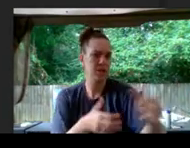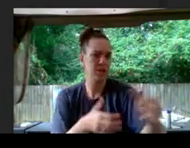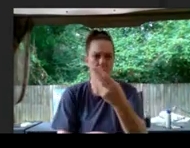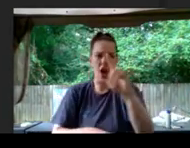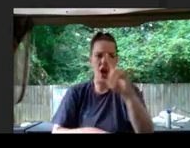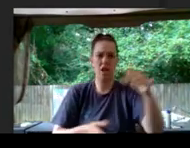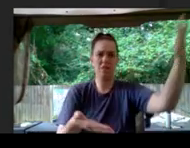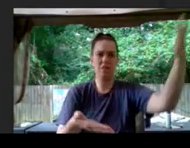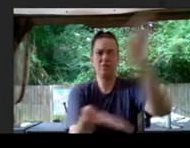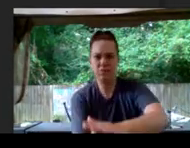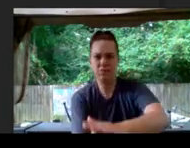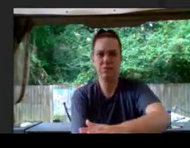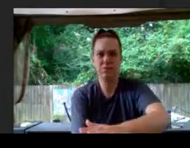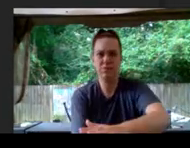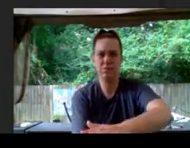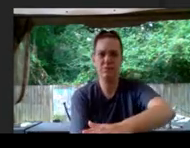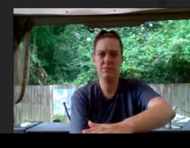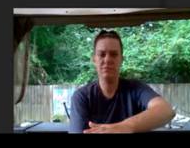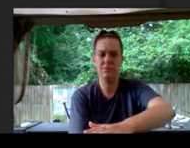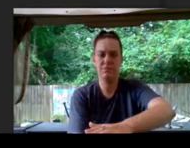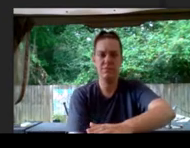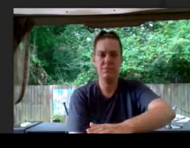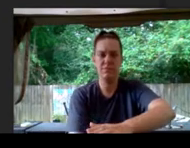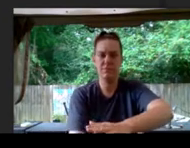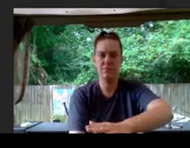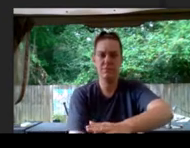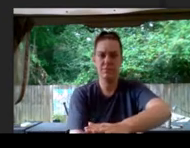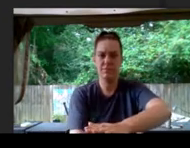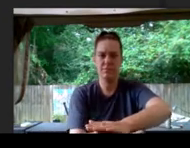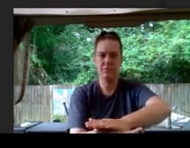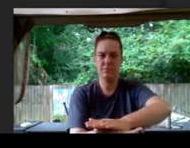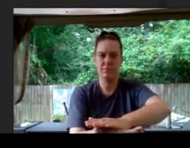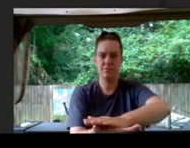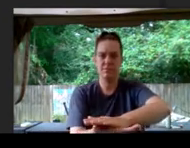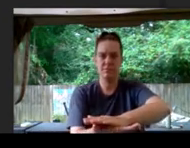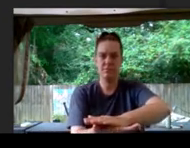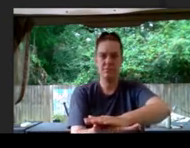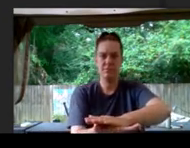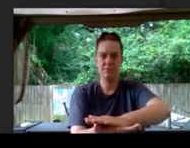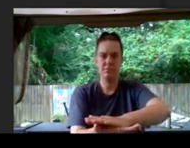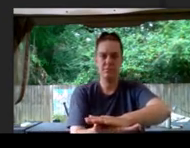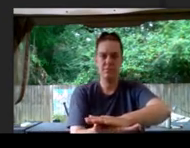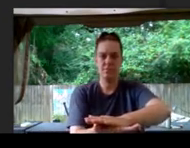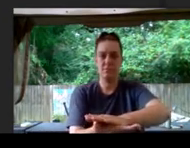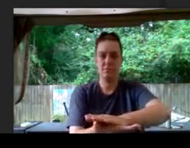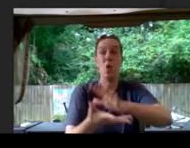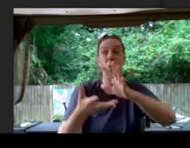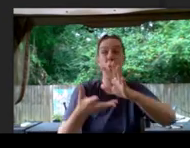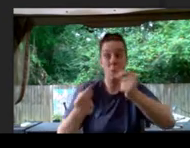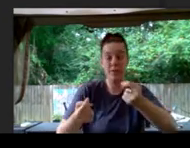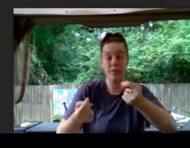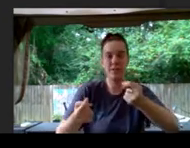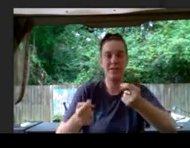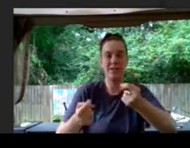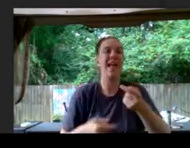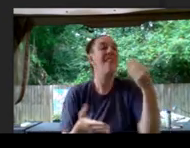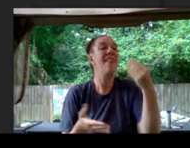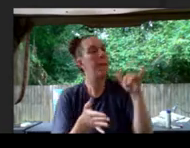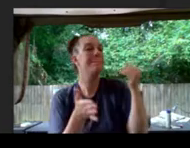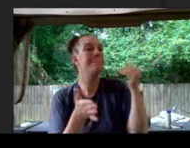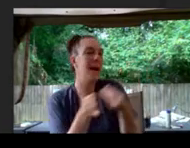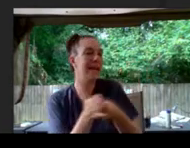slammed down the lid and left her hand on top of it. What? She asked. The money,